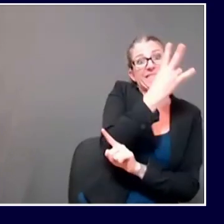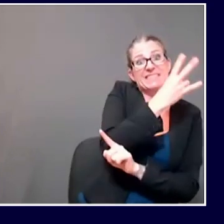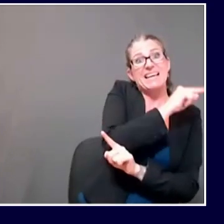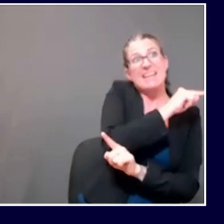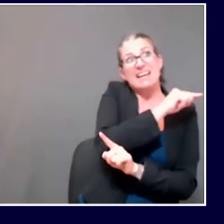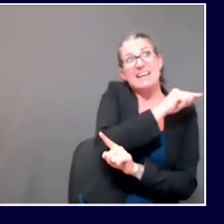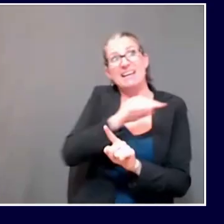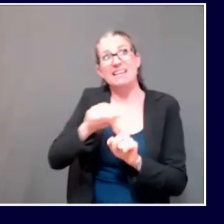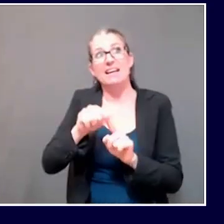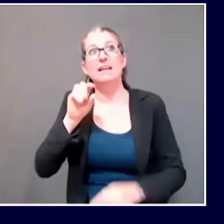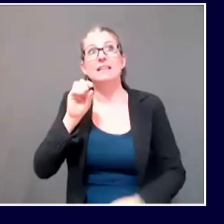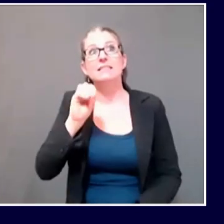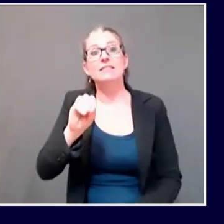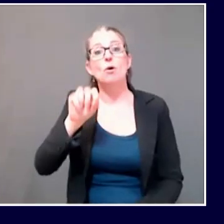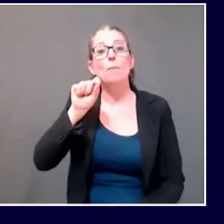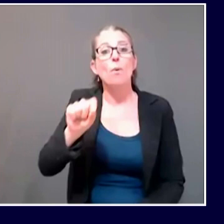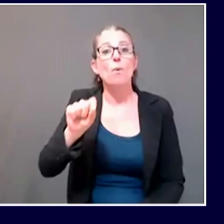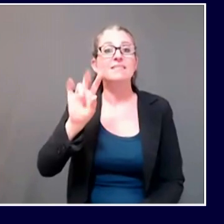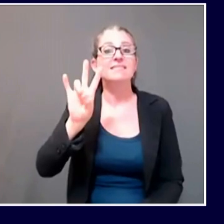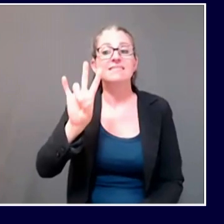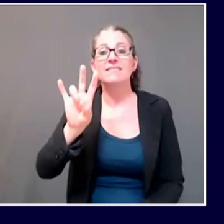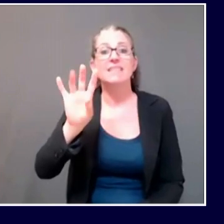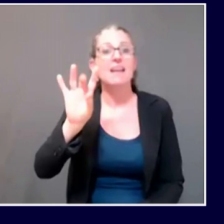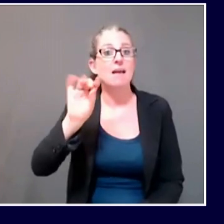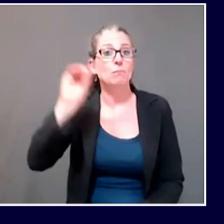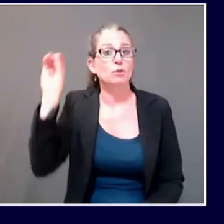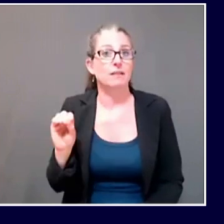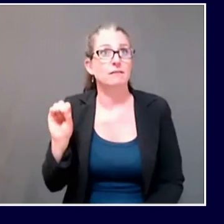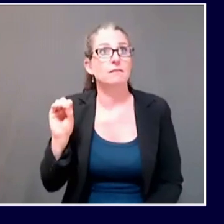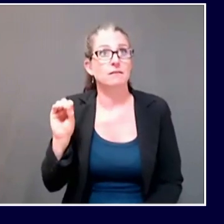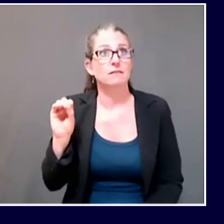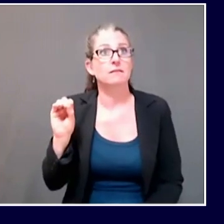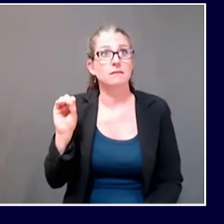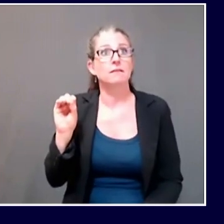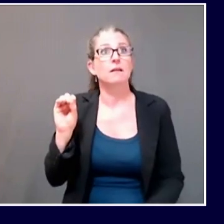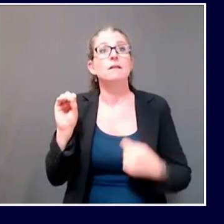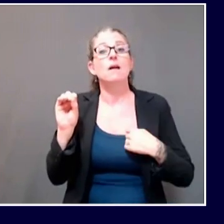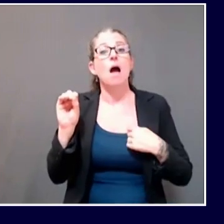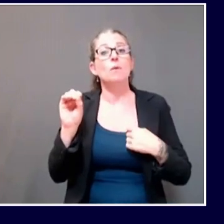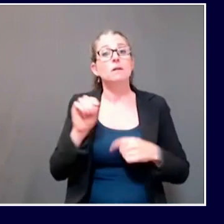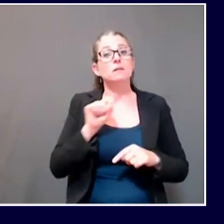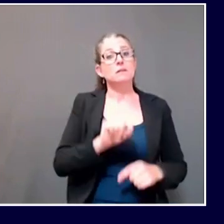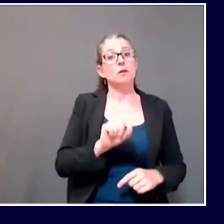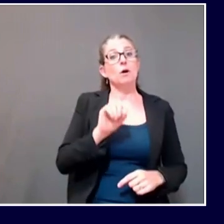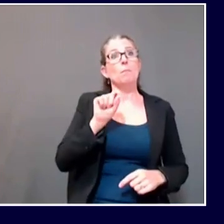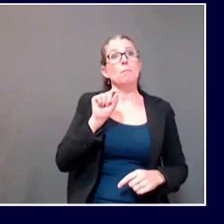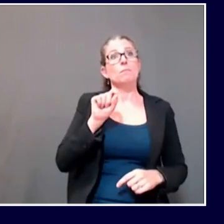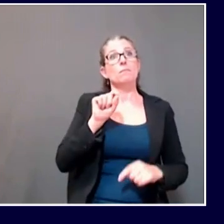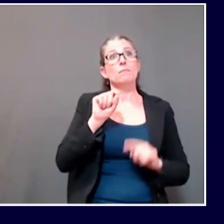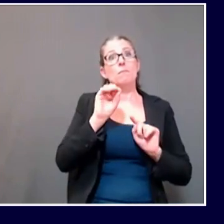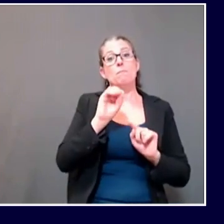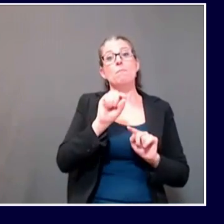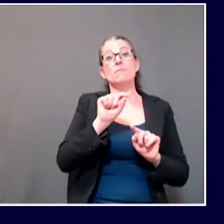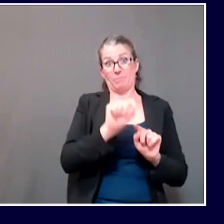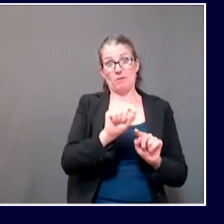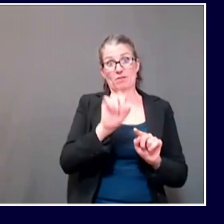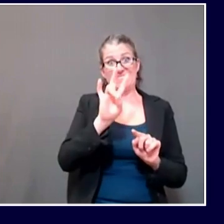national average for PCR positivity remains at 7.5% across the country.